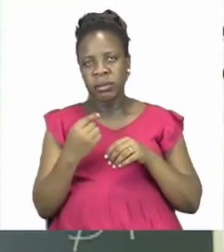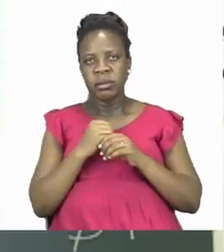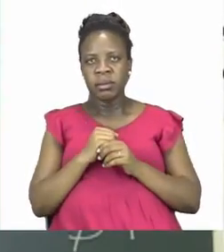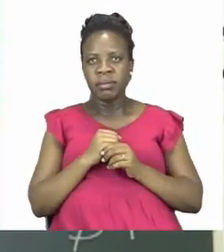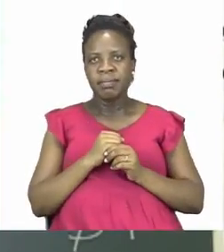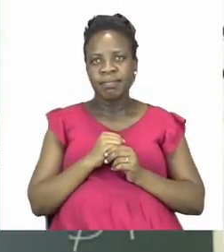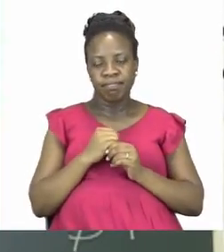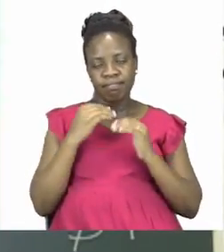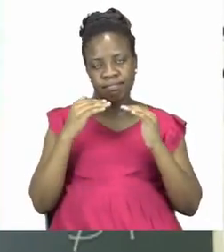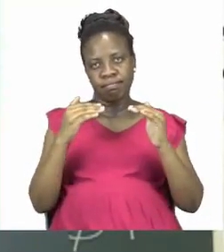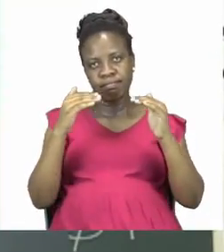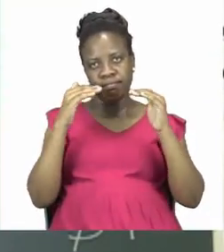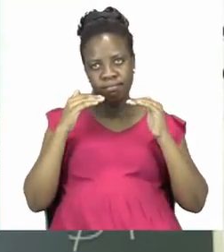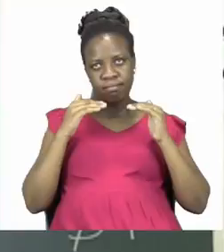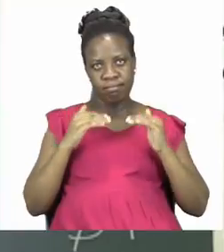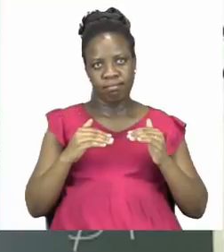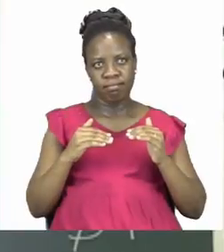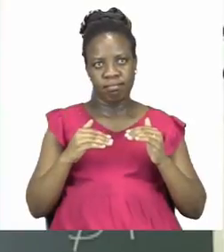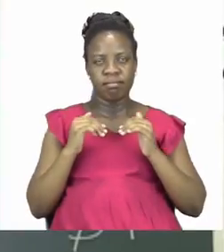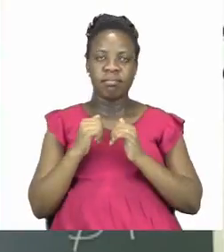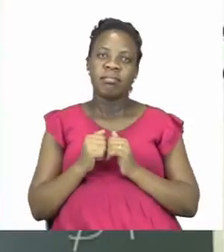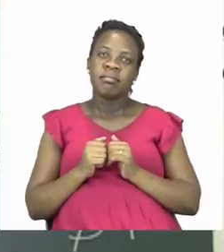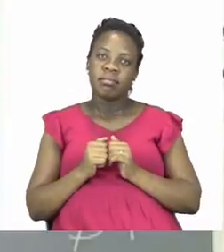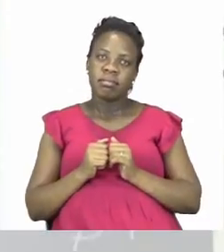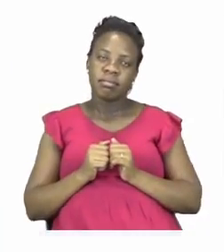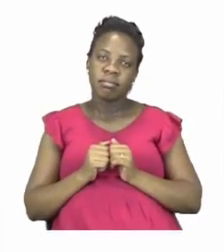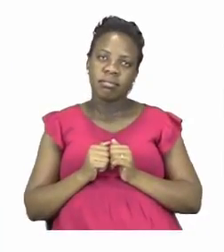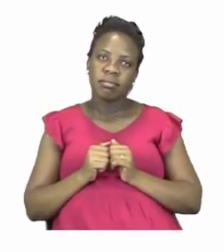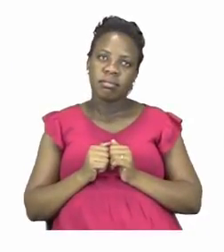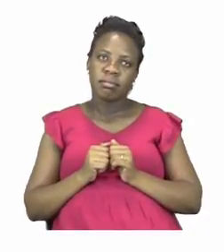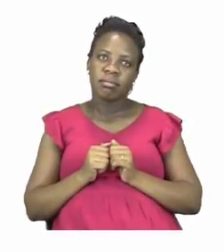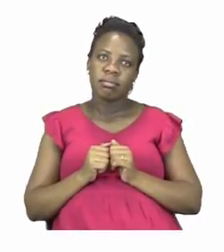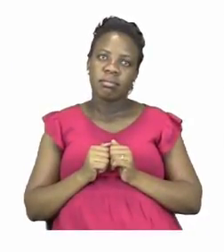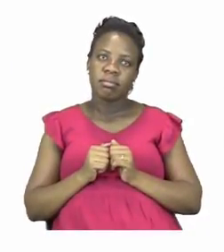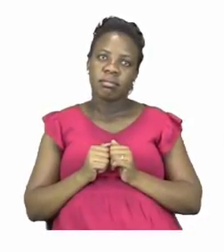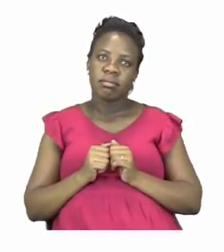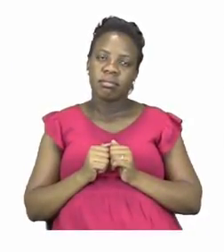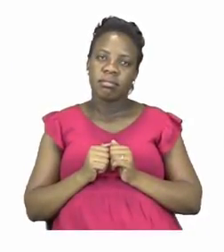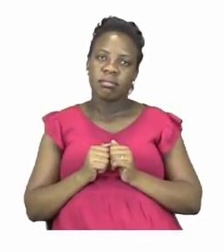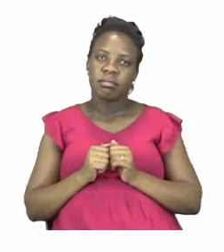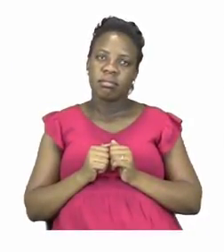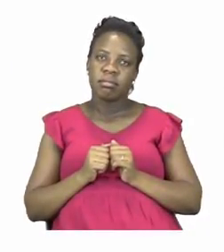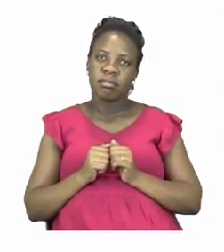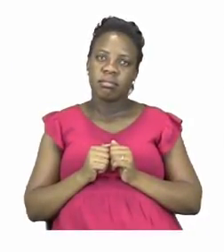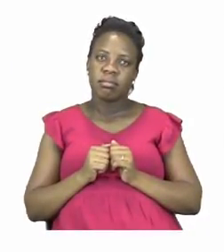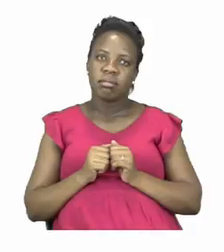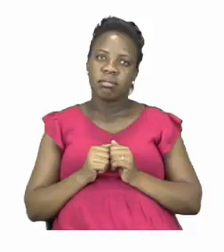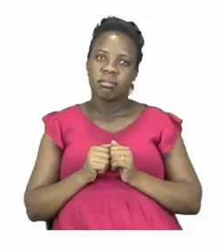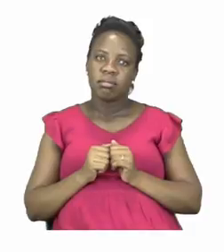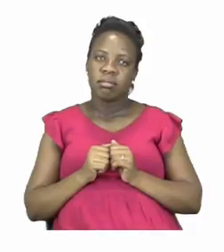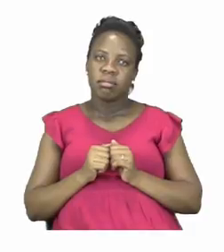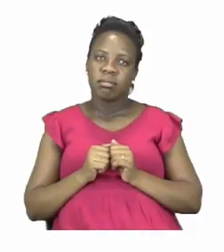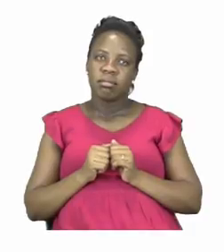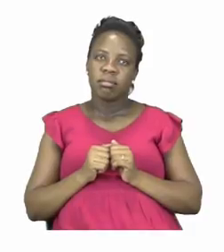do that, let's quickly have a look at the next part of the activity. Now in the next part here you will see they